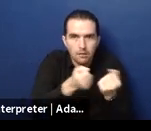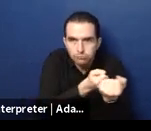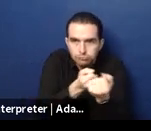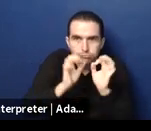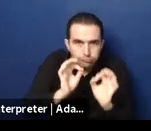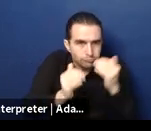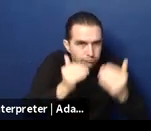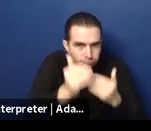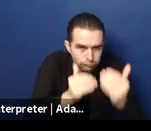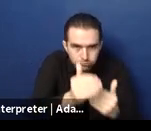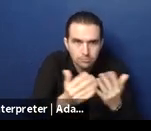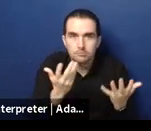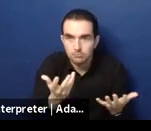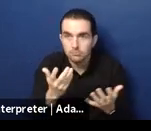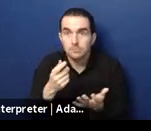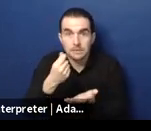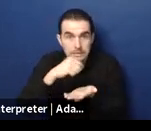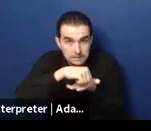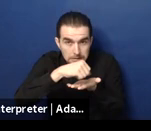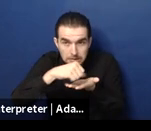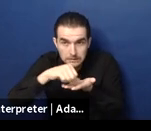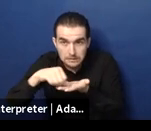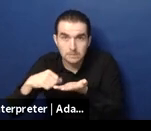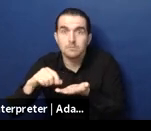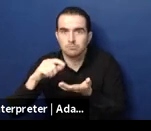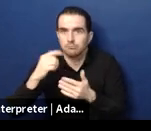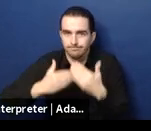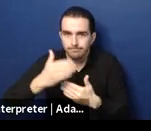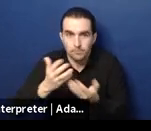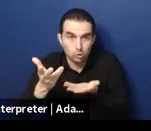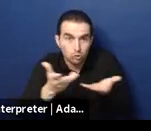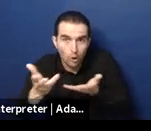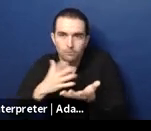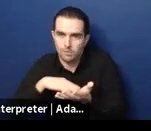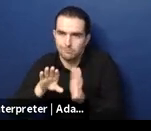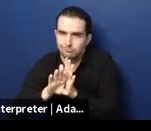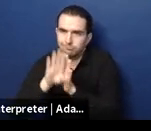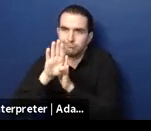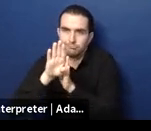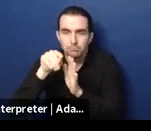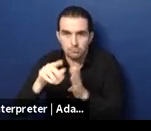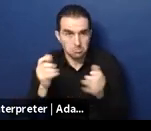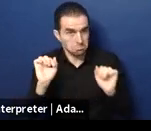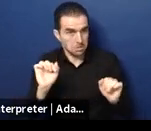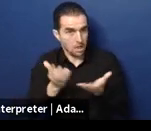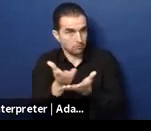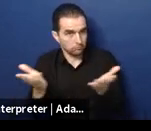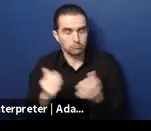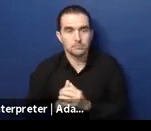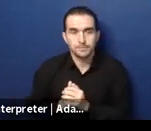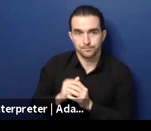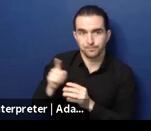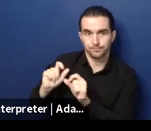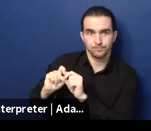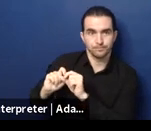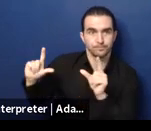I'm running out of time, I've been politely told. So I will go quickly through this, but some lessons learned. Community